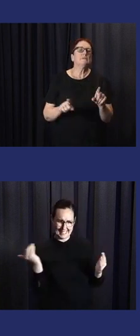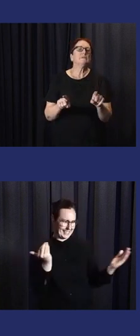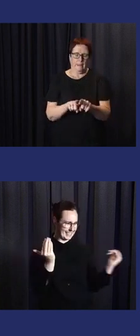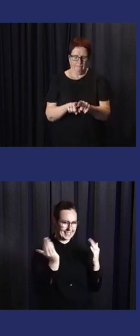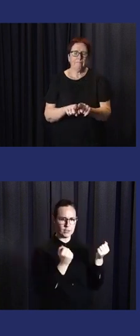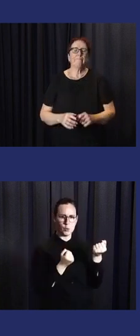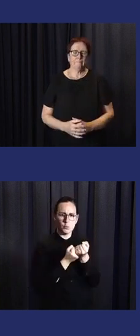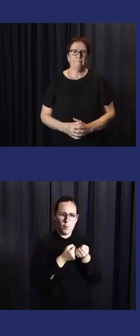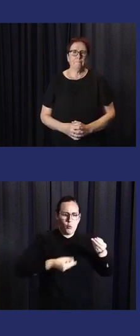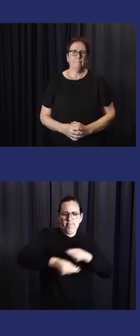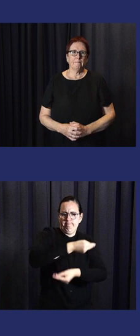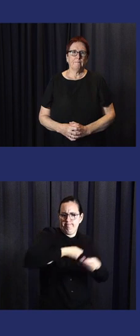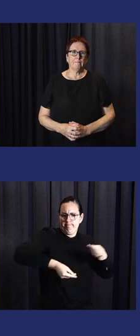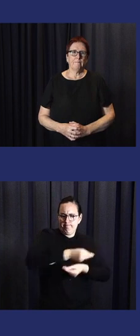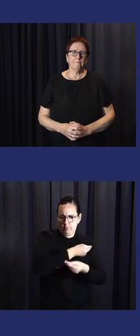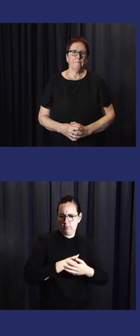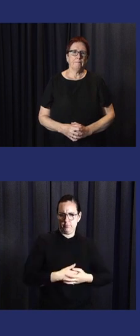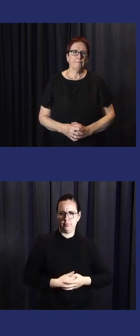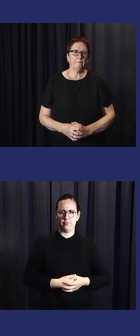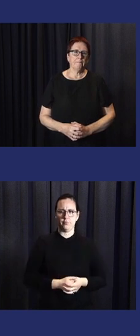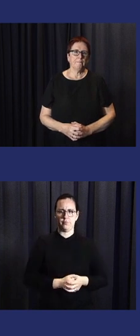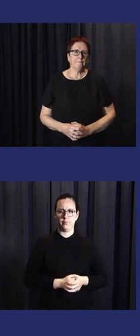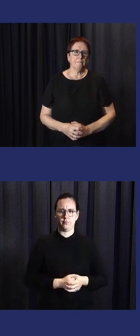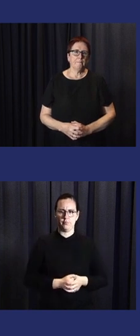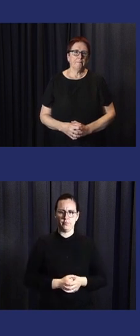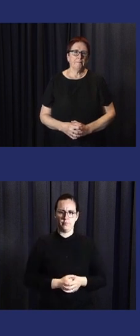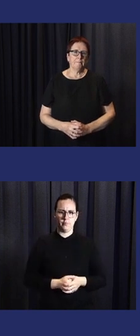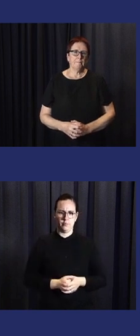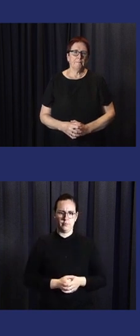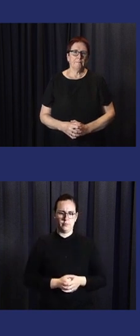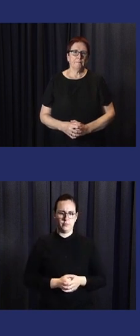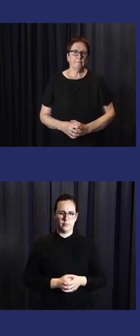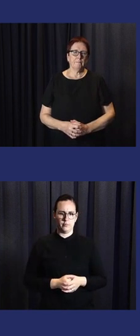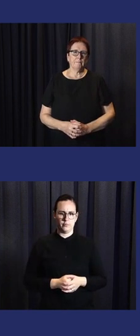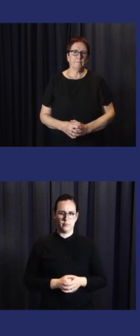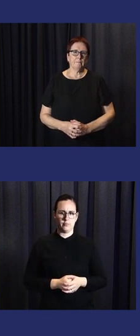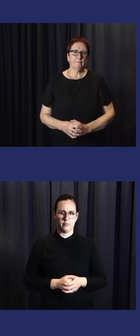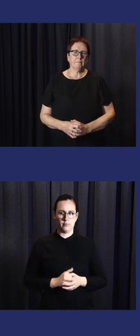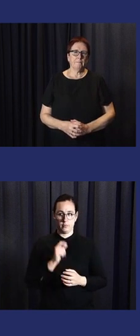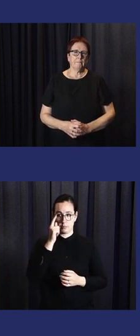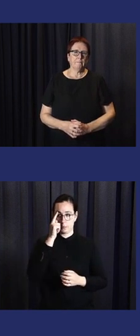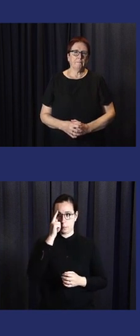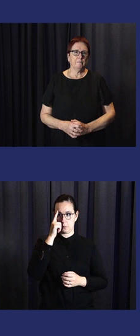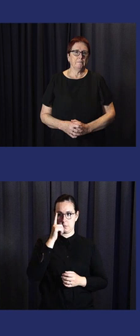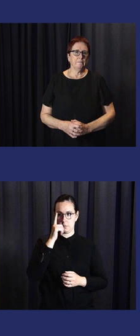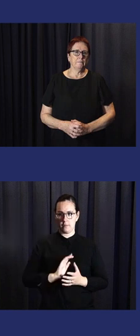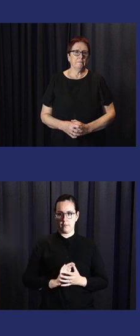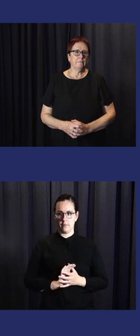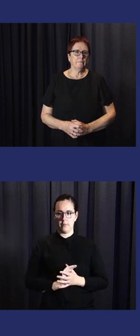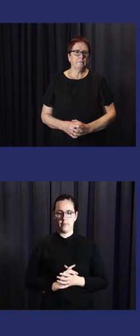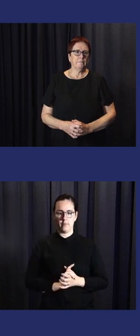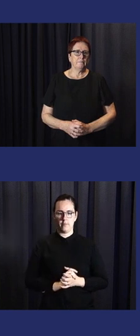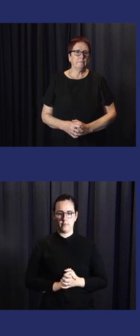And for the means on-spot, similarly, we also